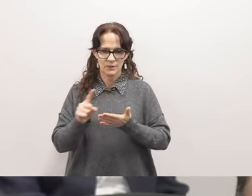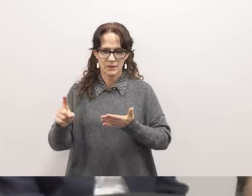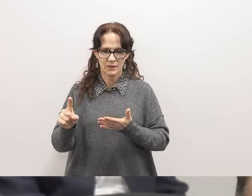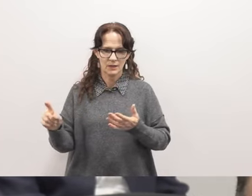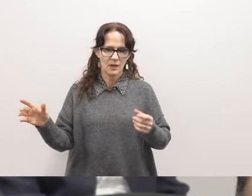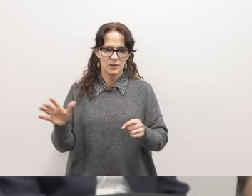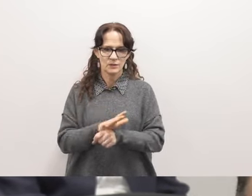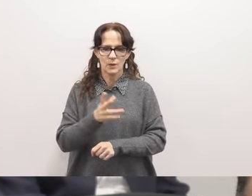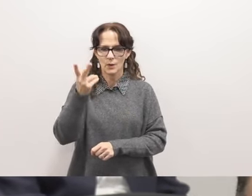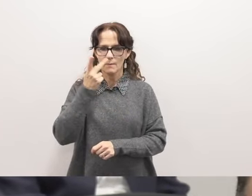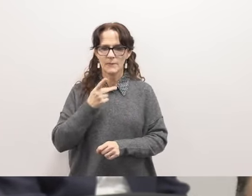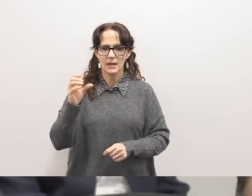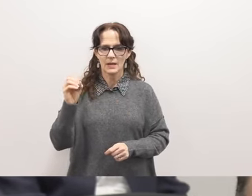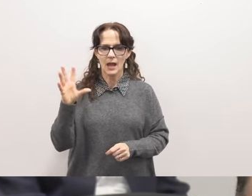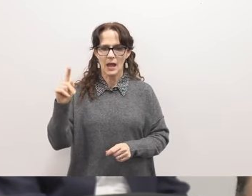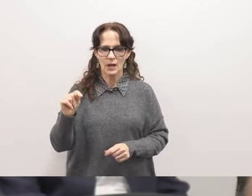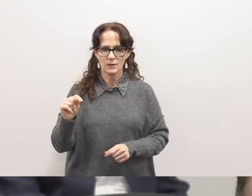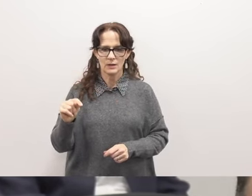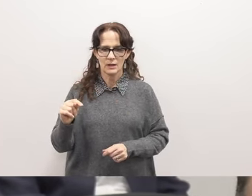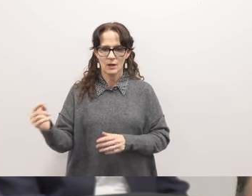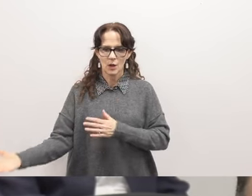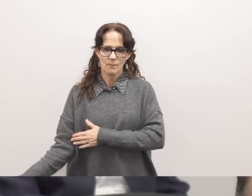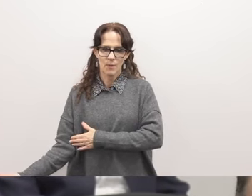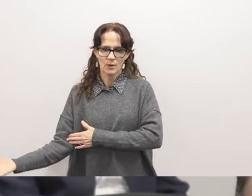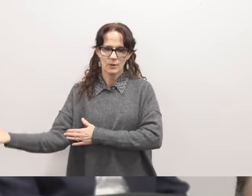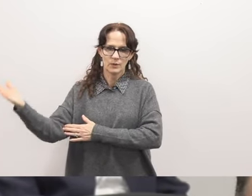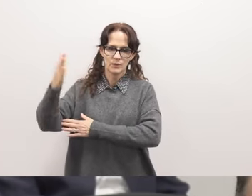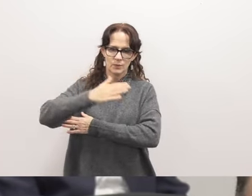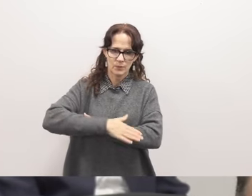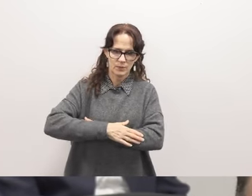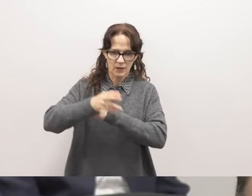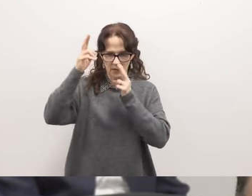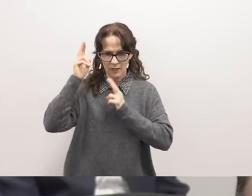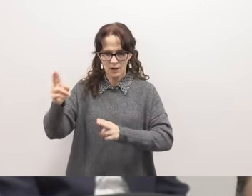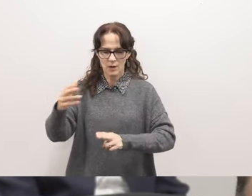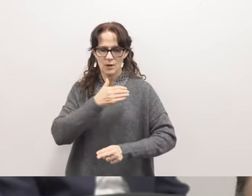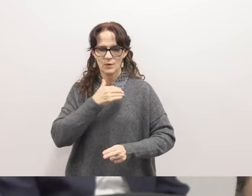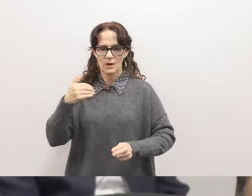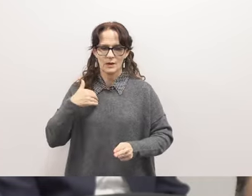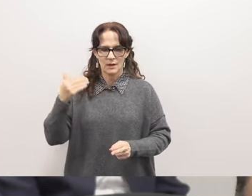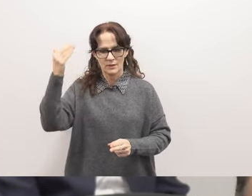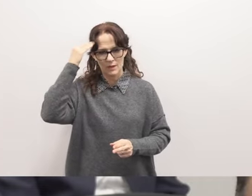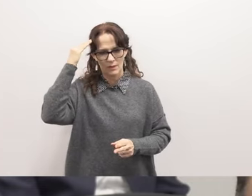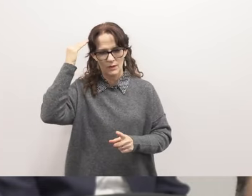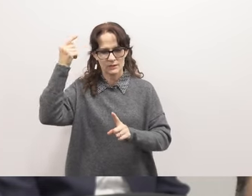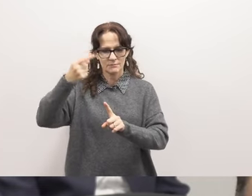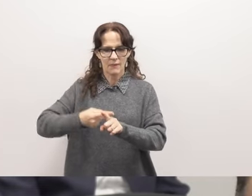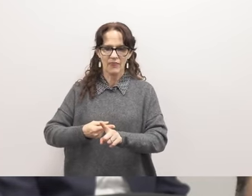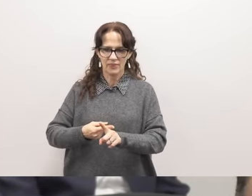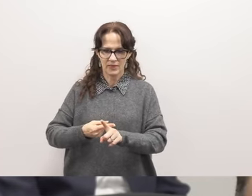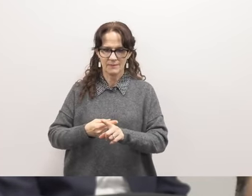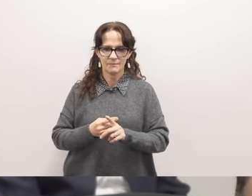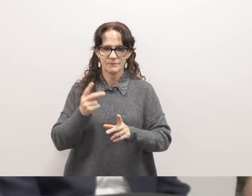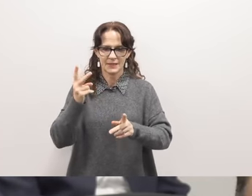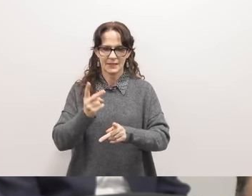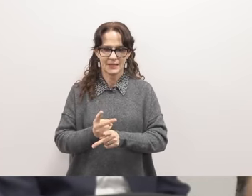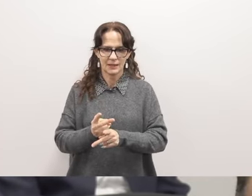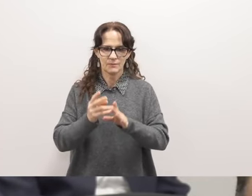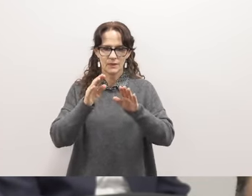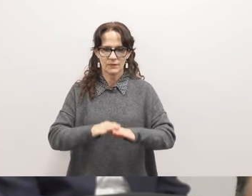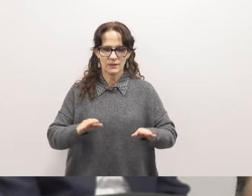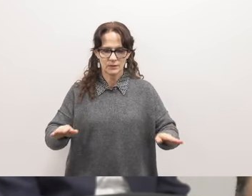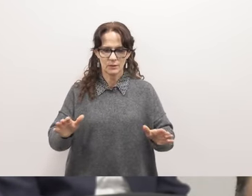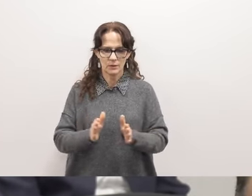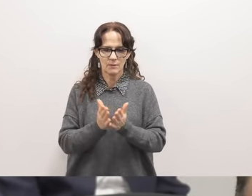total pink out that lasted from morning till night in honor of breast cancer awareness month to keep with the children's